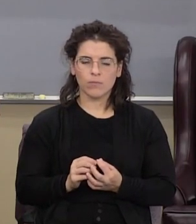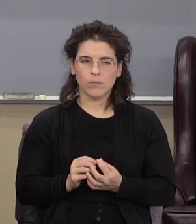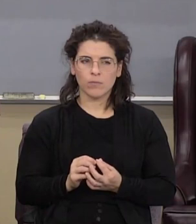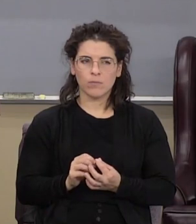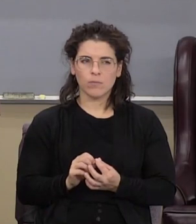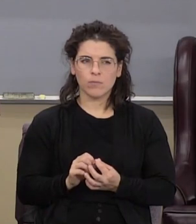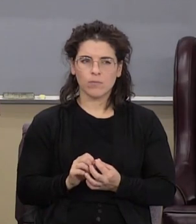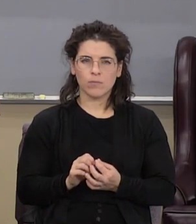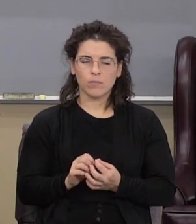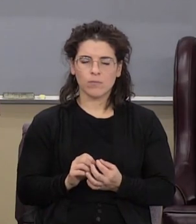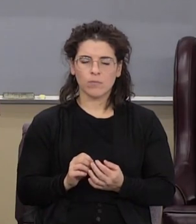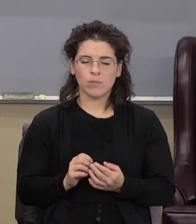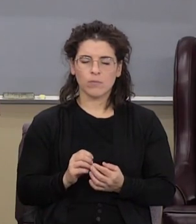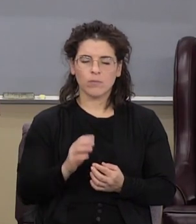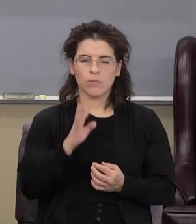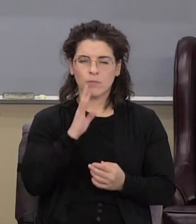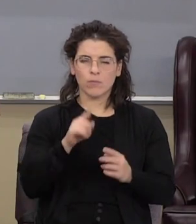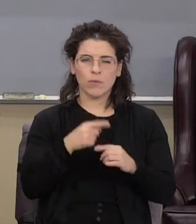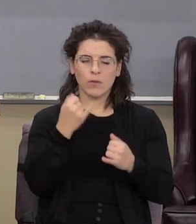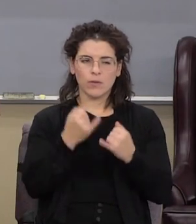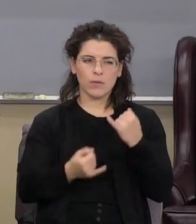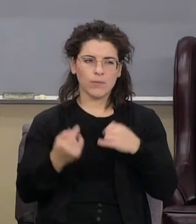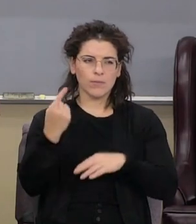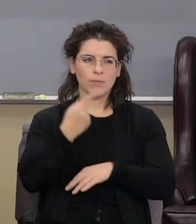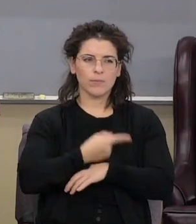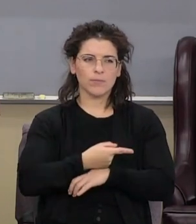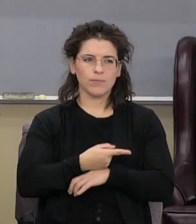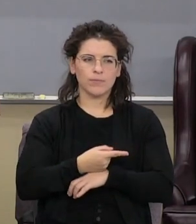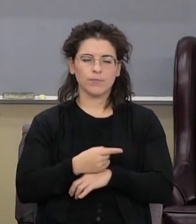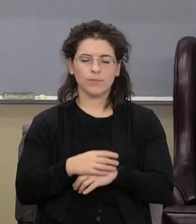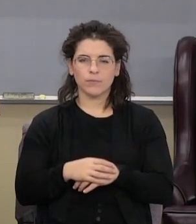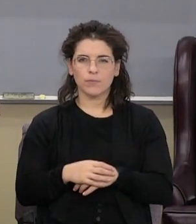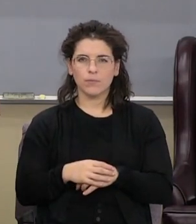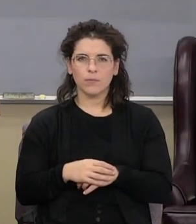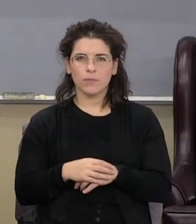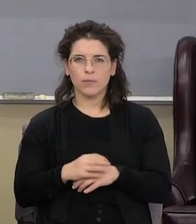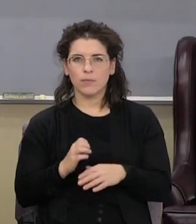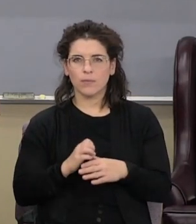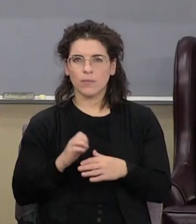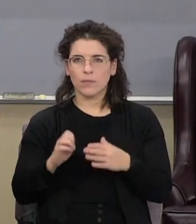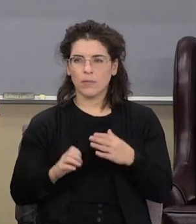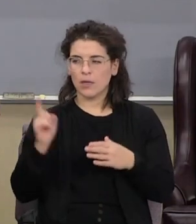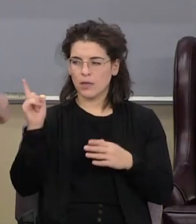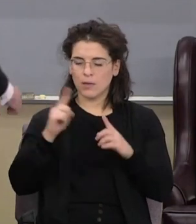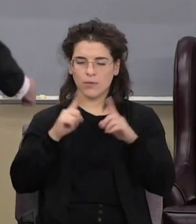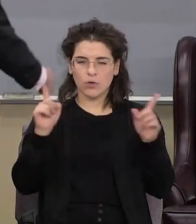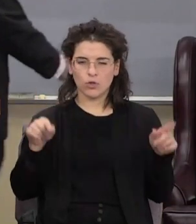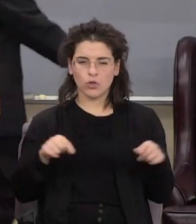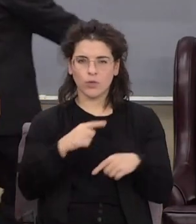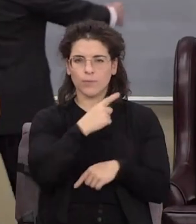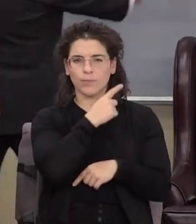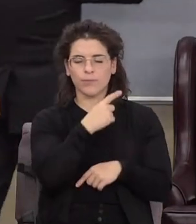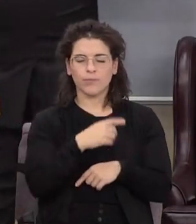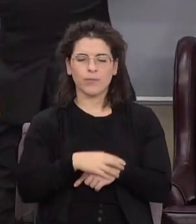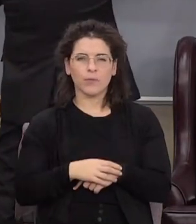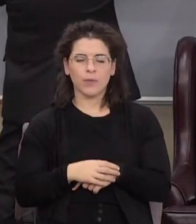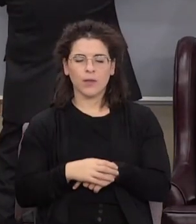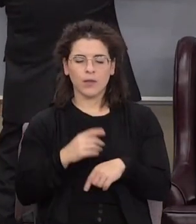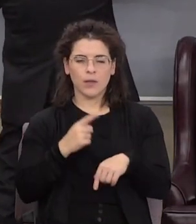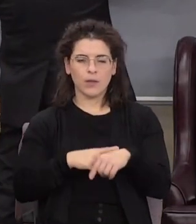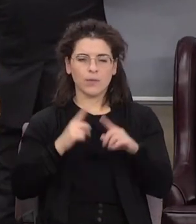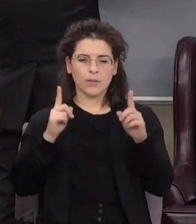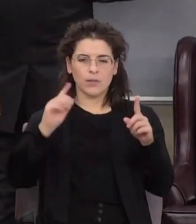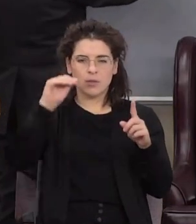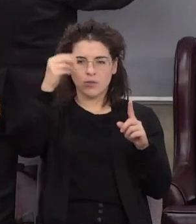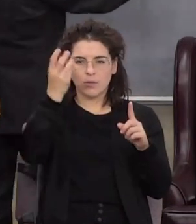talking about the last days talking about over at the end of the chart over here you take out the dispensation of